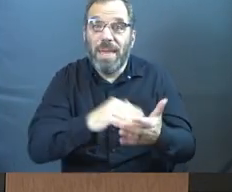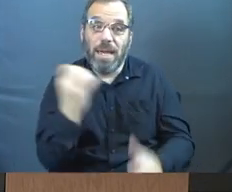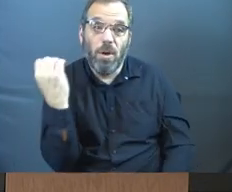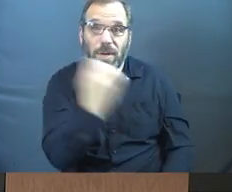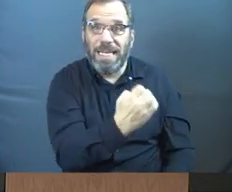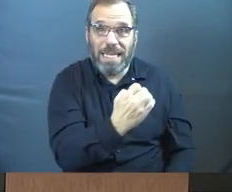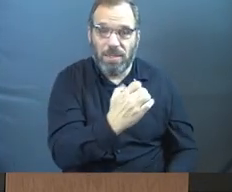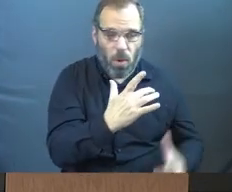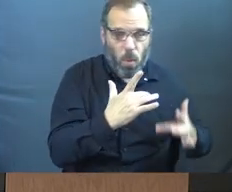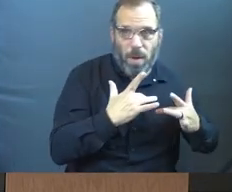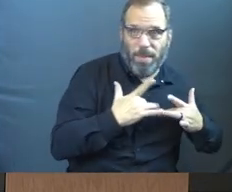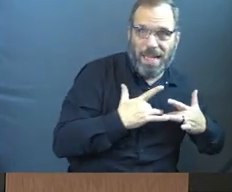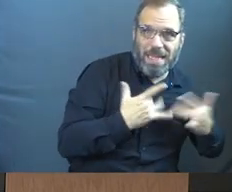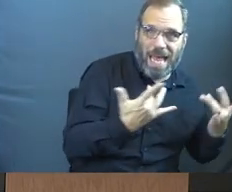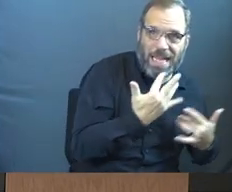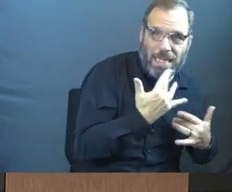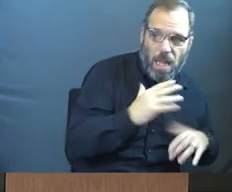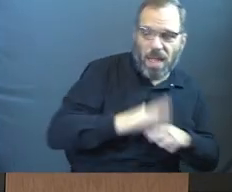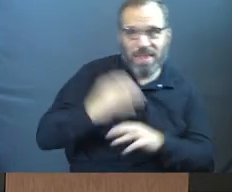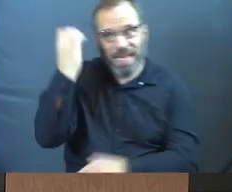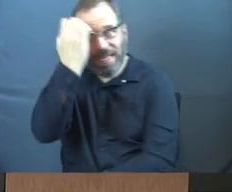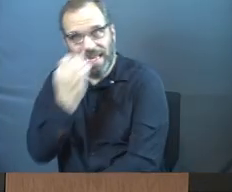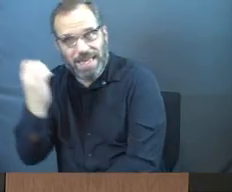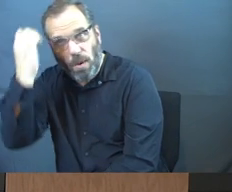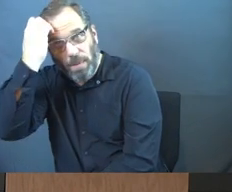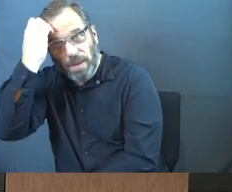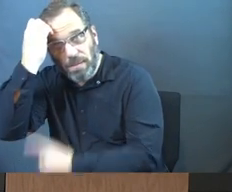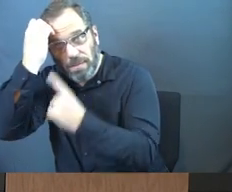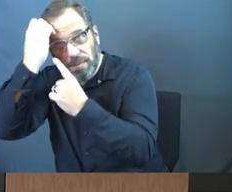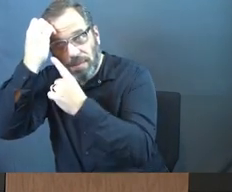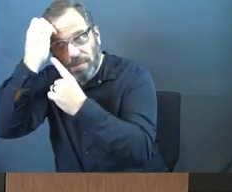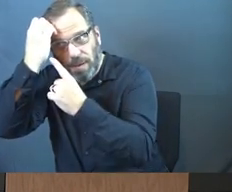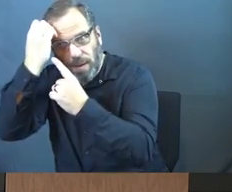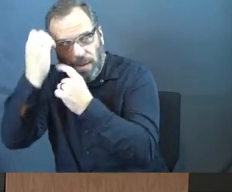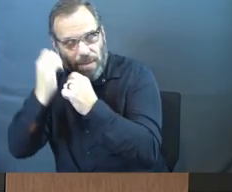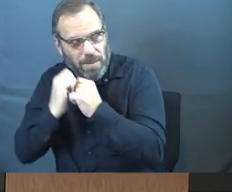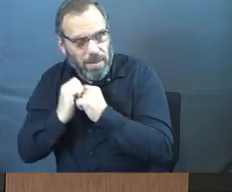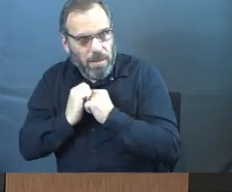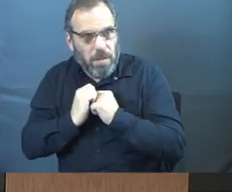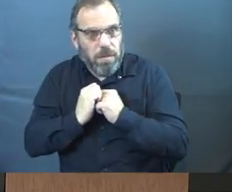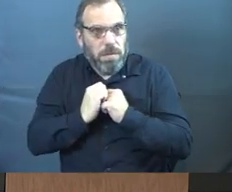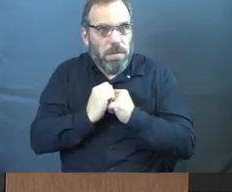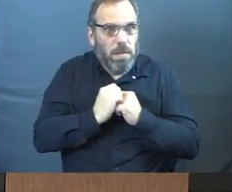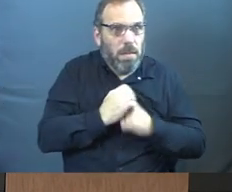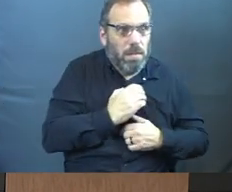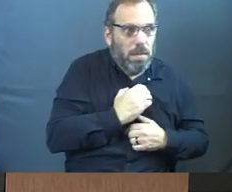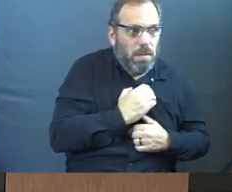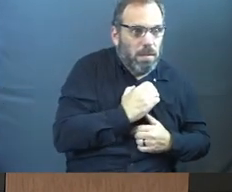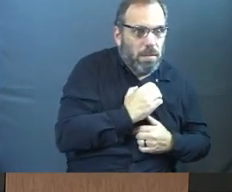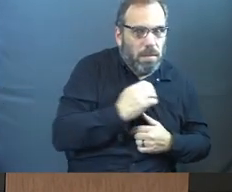been lighter lighter than an Ethiopian. Oh, are we tense in the room yet?